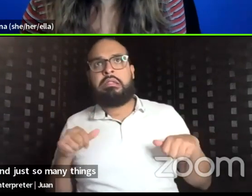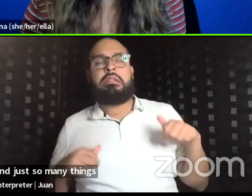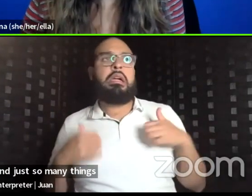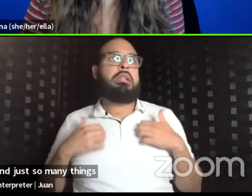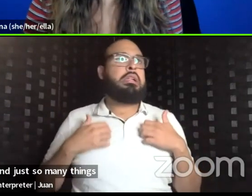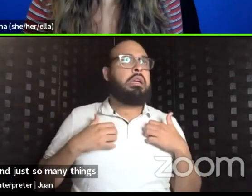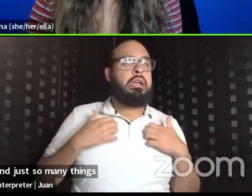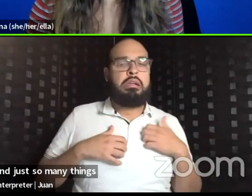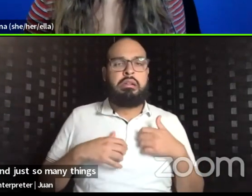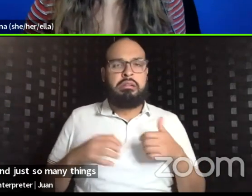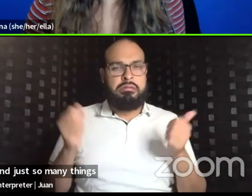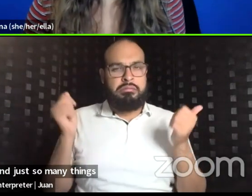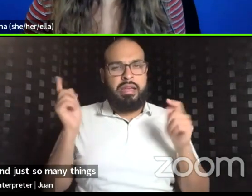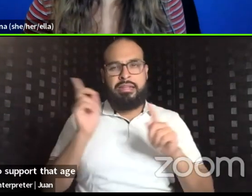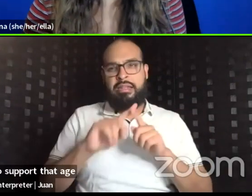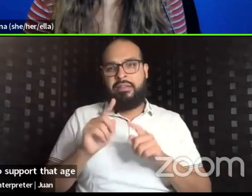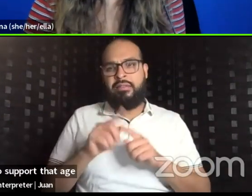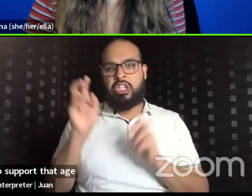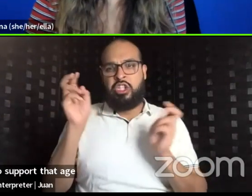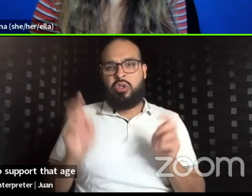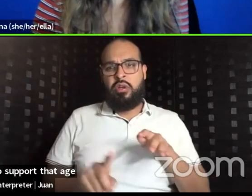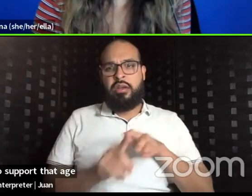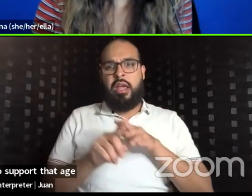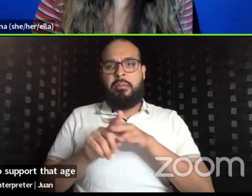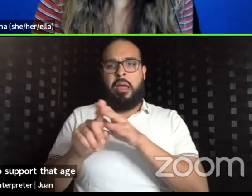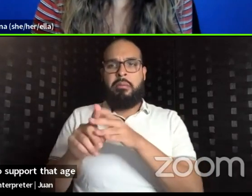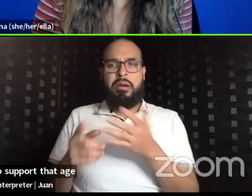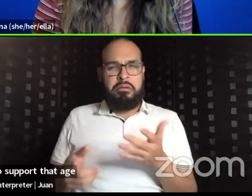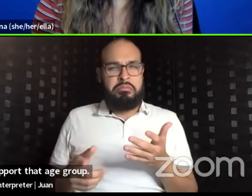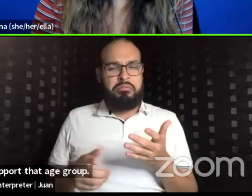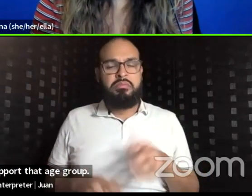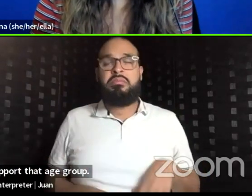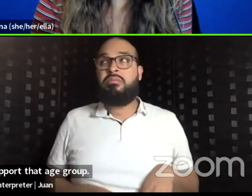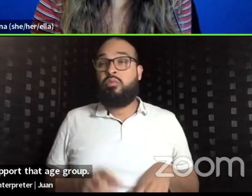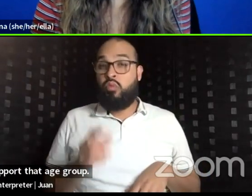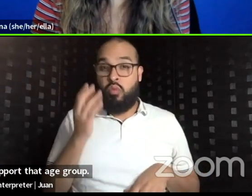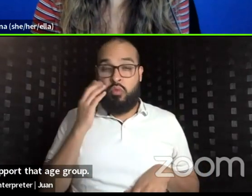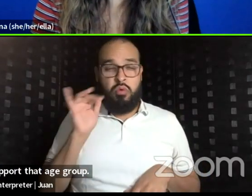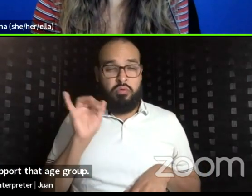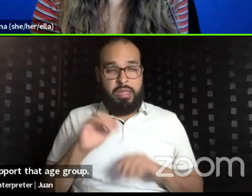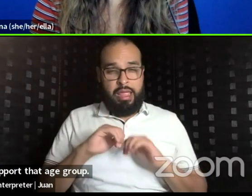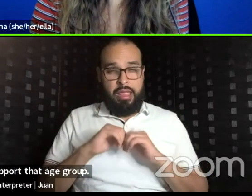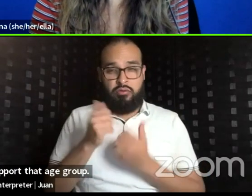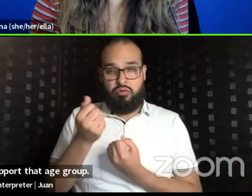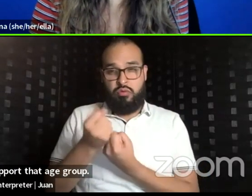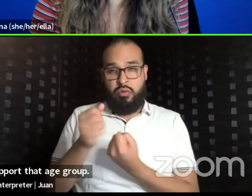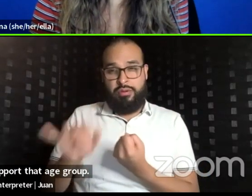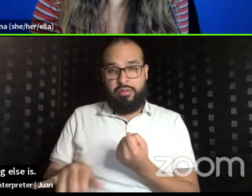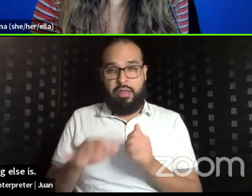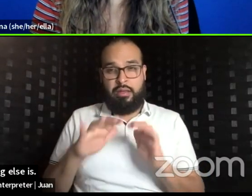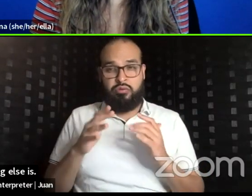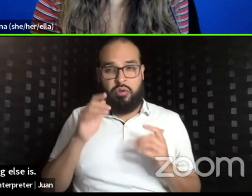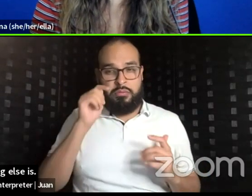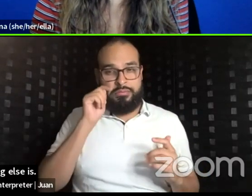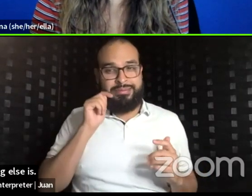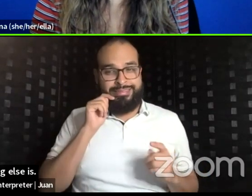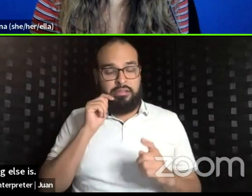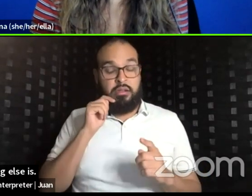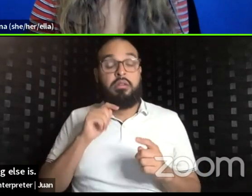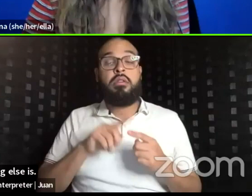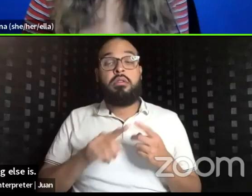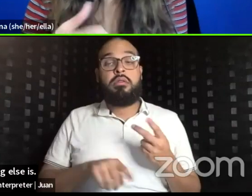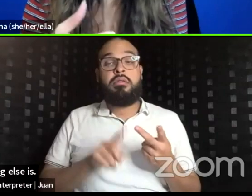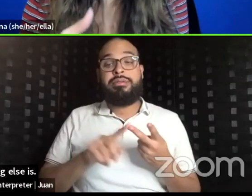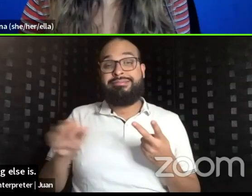support that age group. And then something else is, we, we were able to